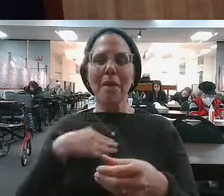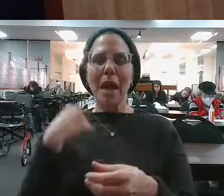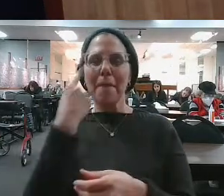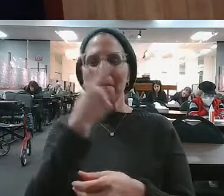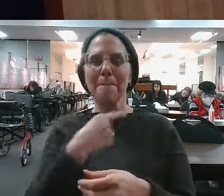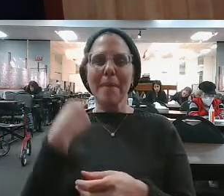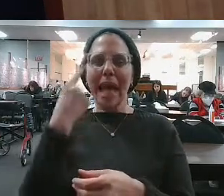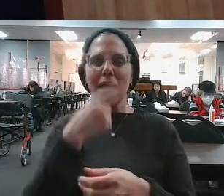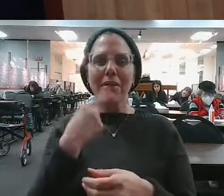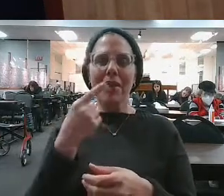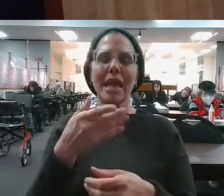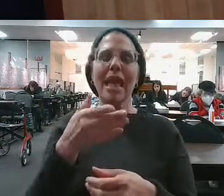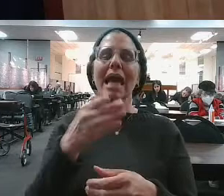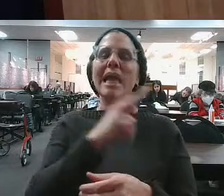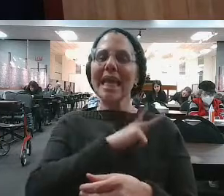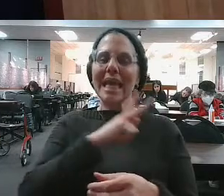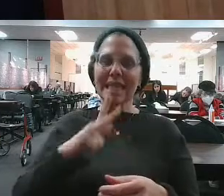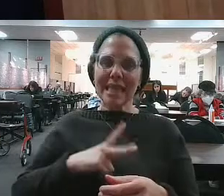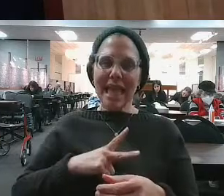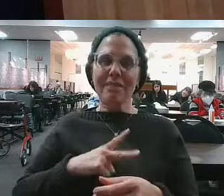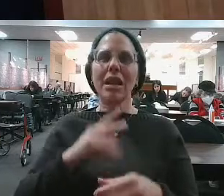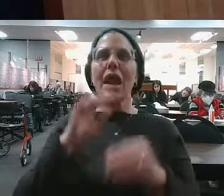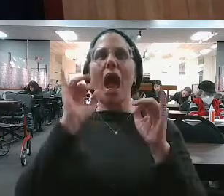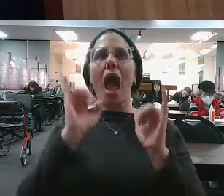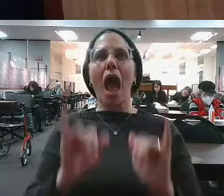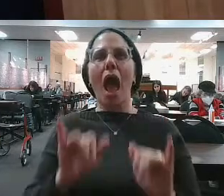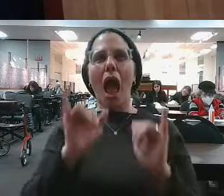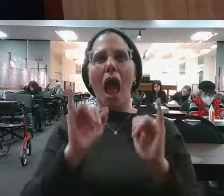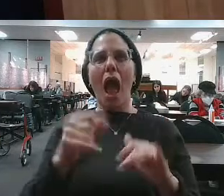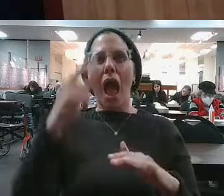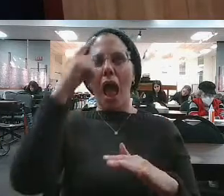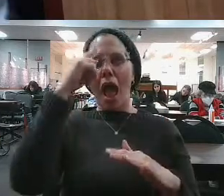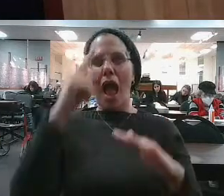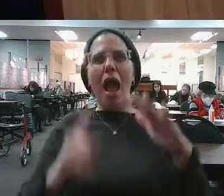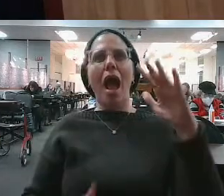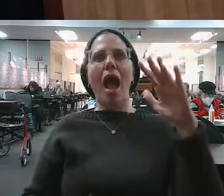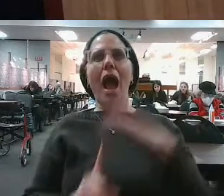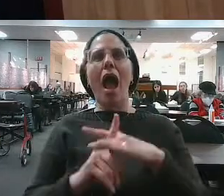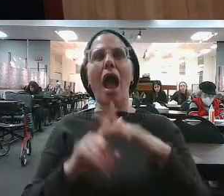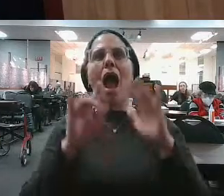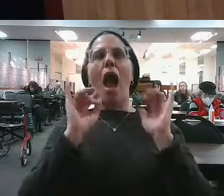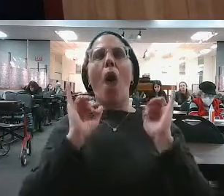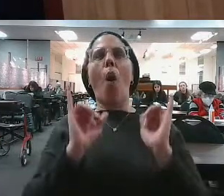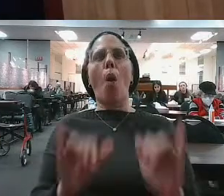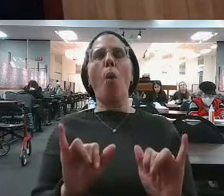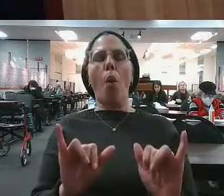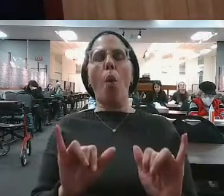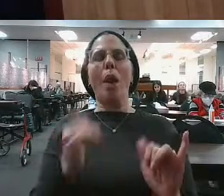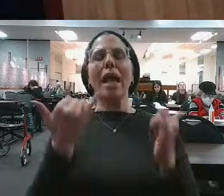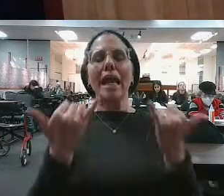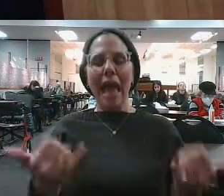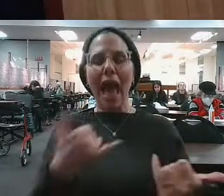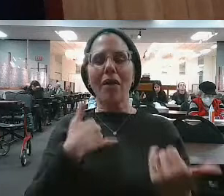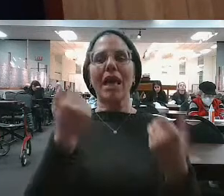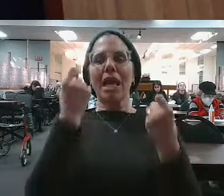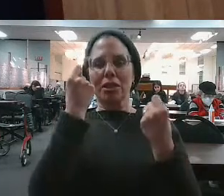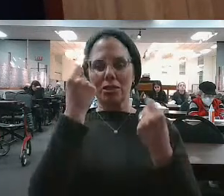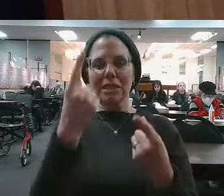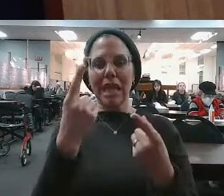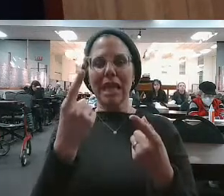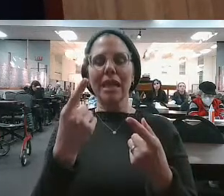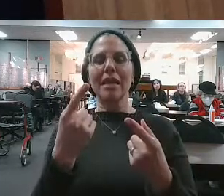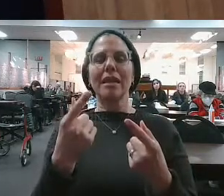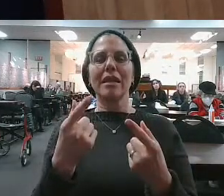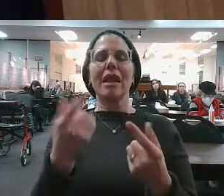it's incredible. David HaMelech has this epiphany. I always thought that there was good in life, there was bad in life. For good, you give thanks.